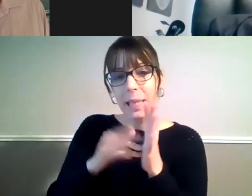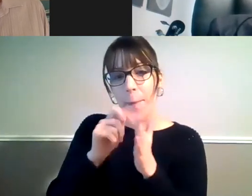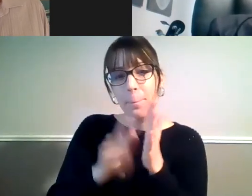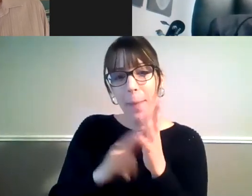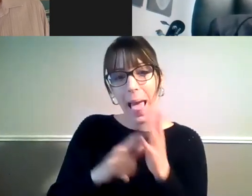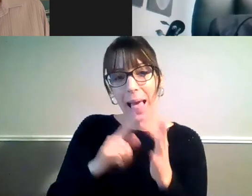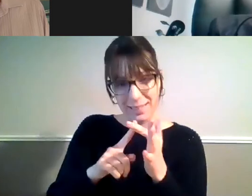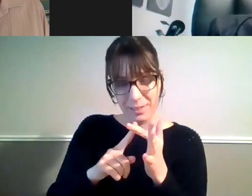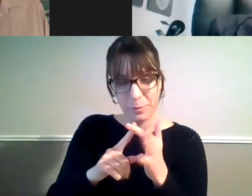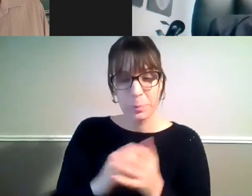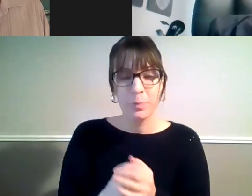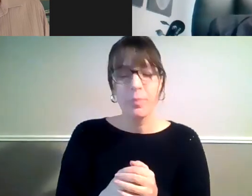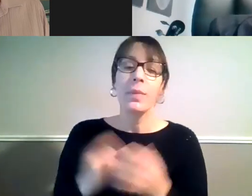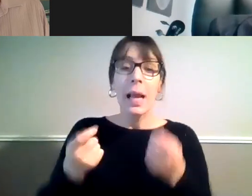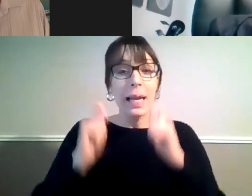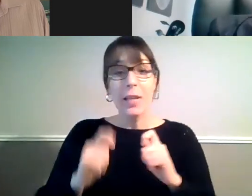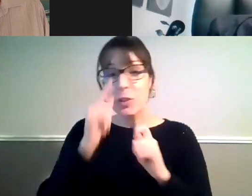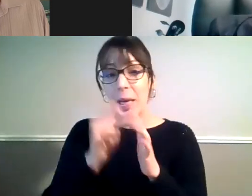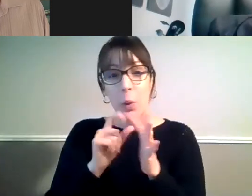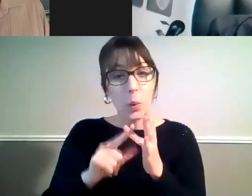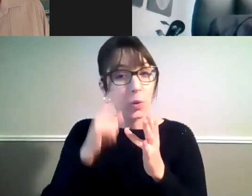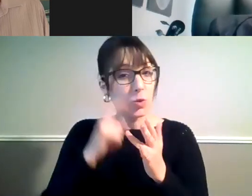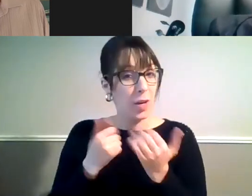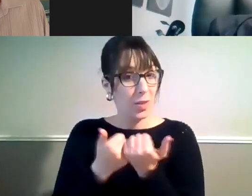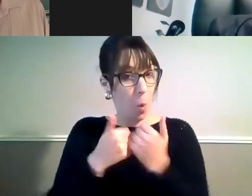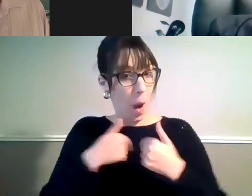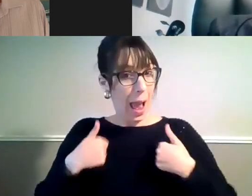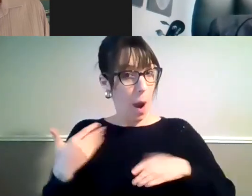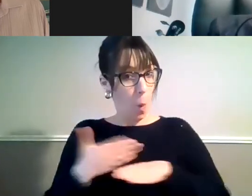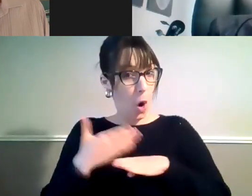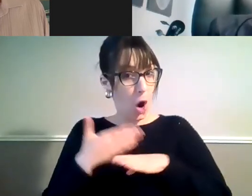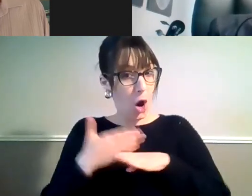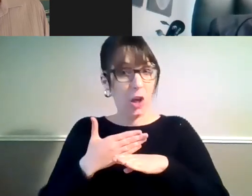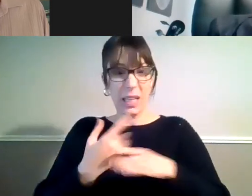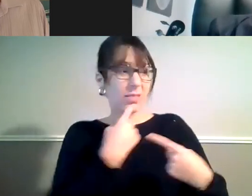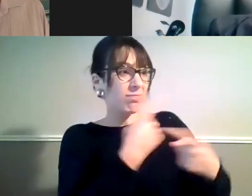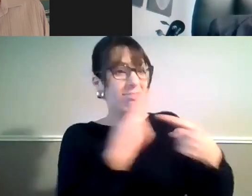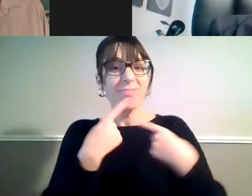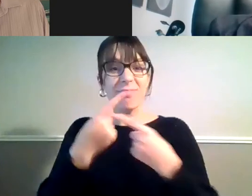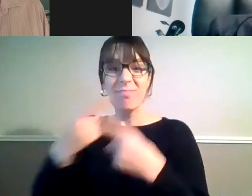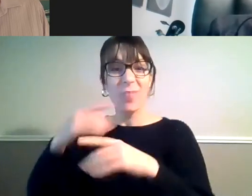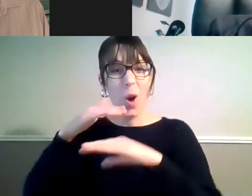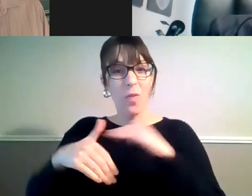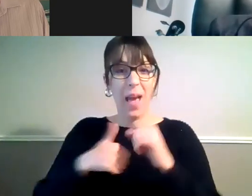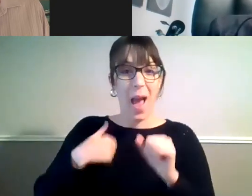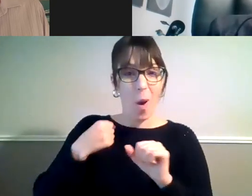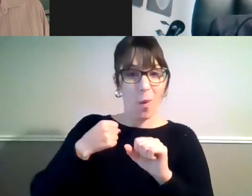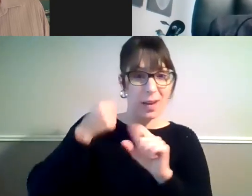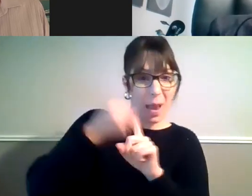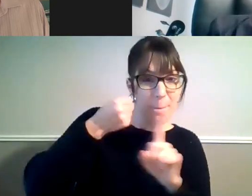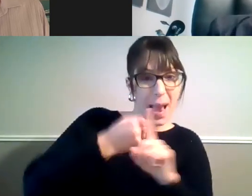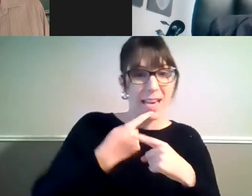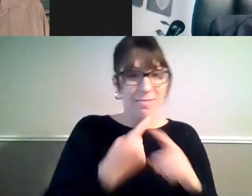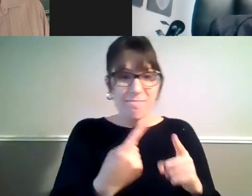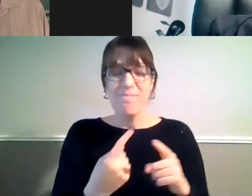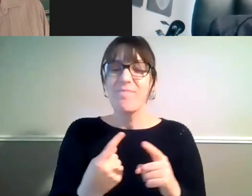can do to support our work is spread the word about our campaign and encourage others to get involved. You'll receive an email after today's event with links